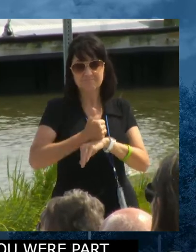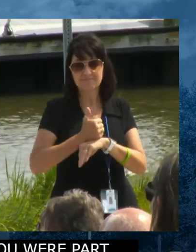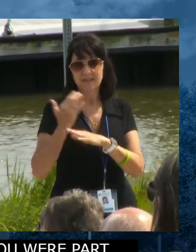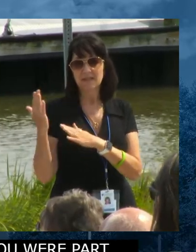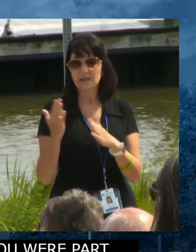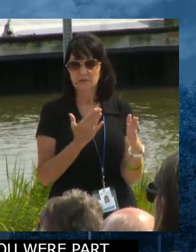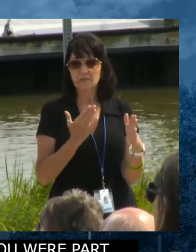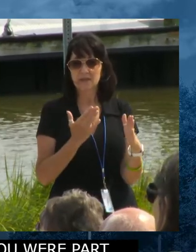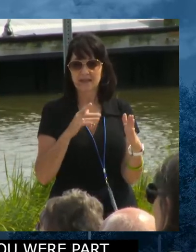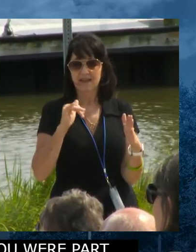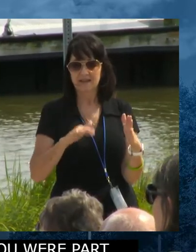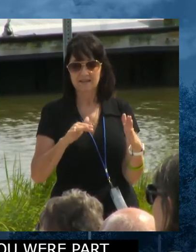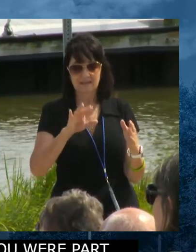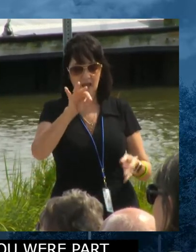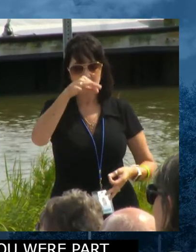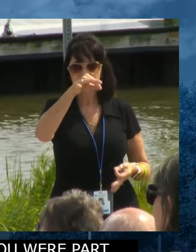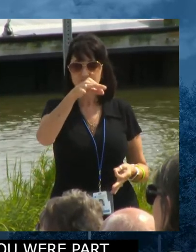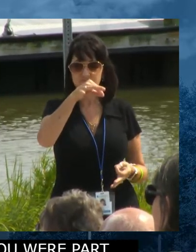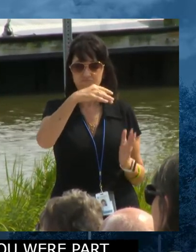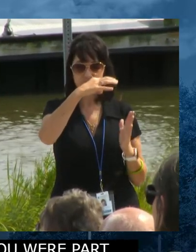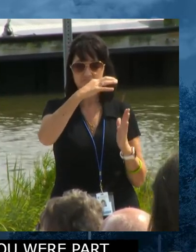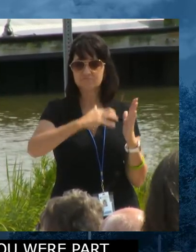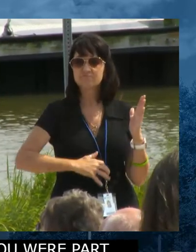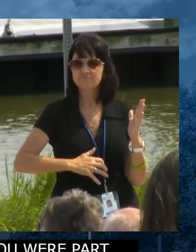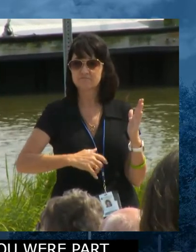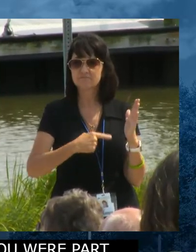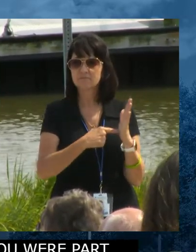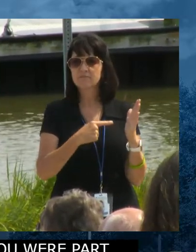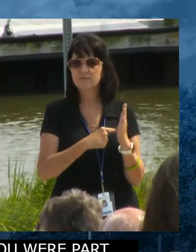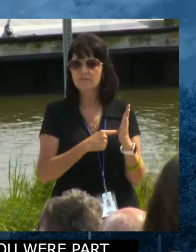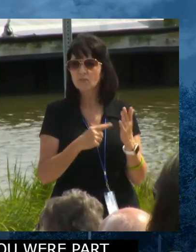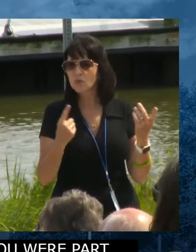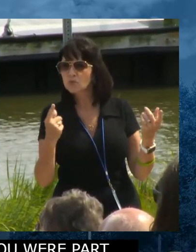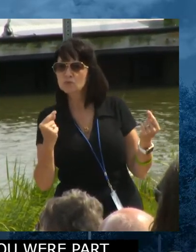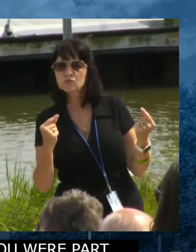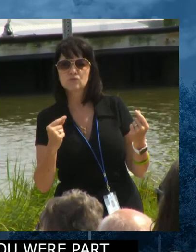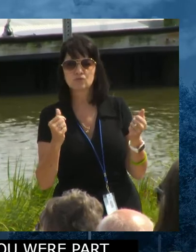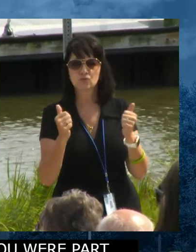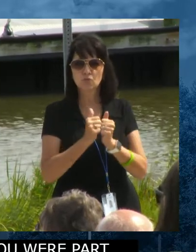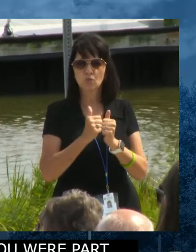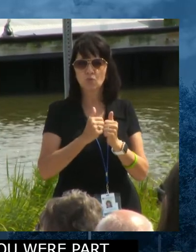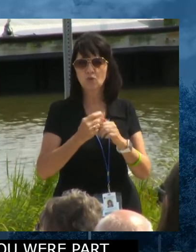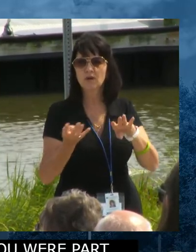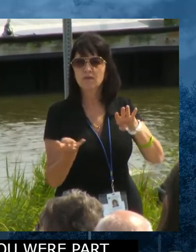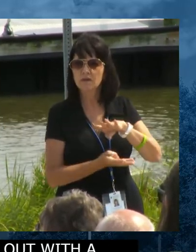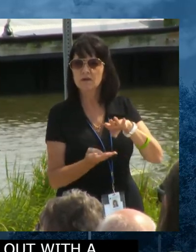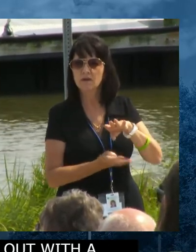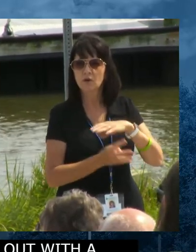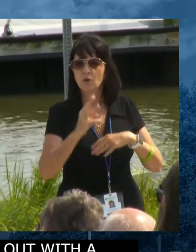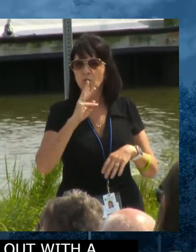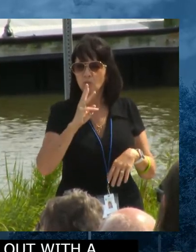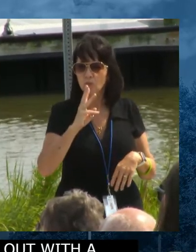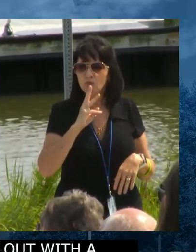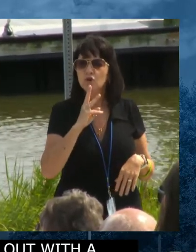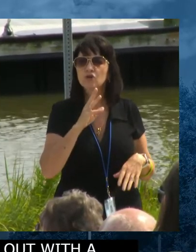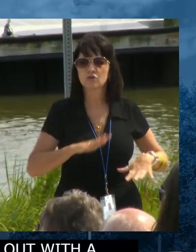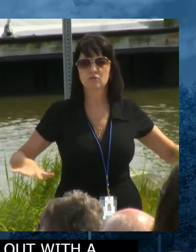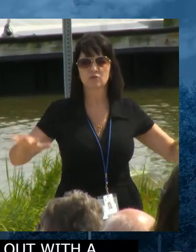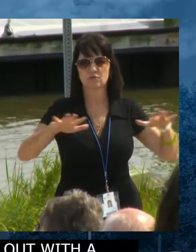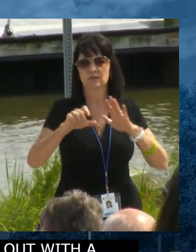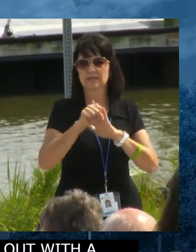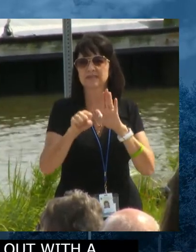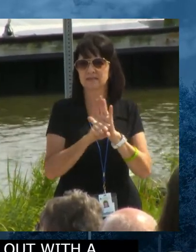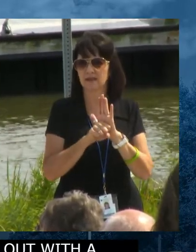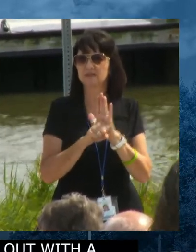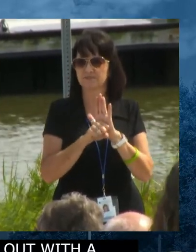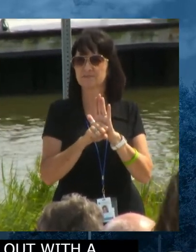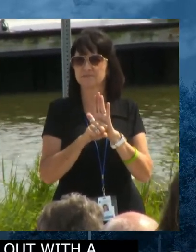study document and a plan to address water and wastewater issues across our state. Many of which, most of which, were